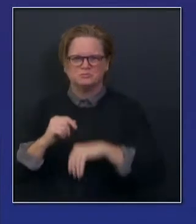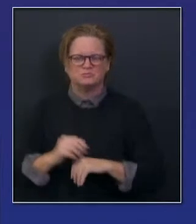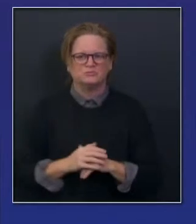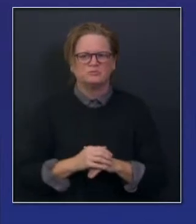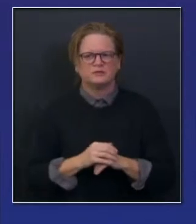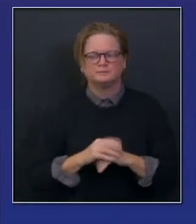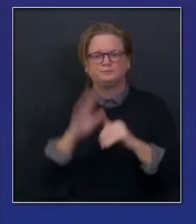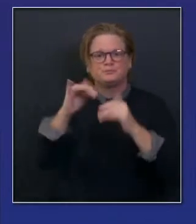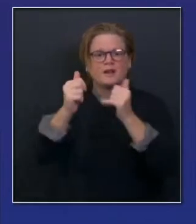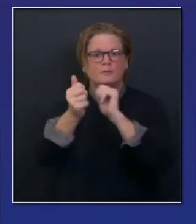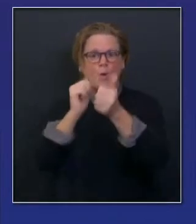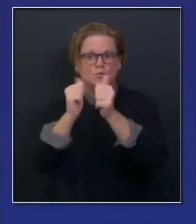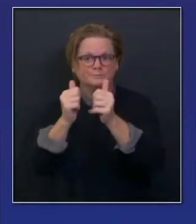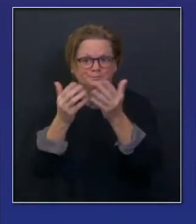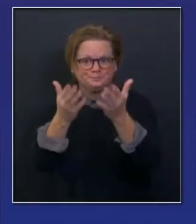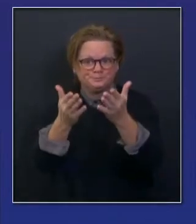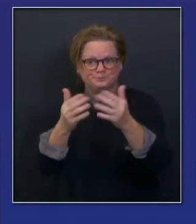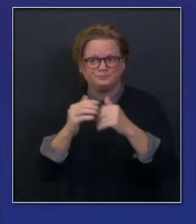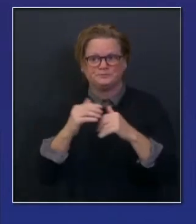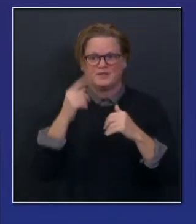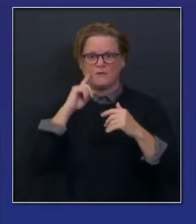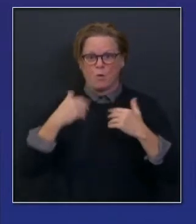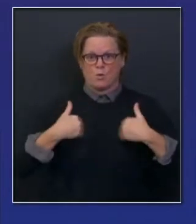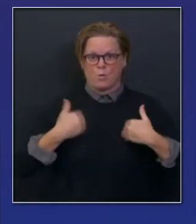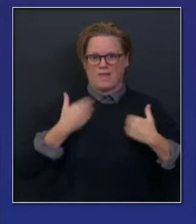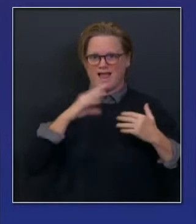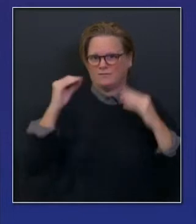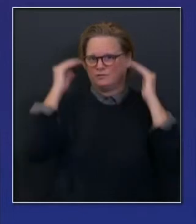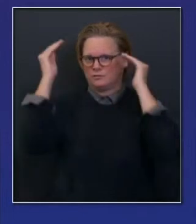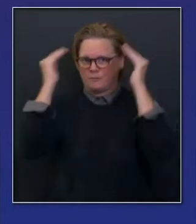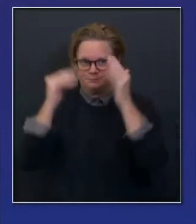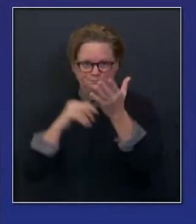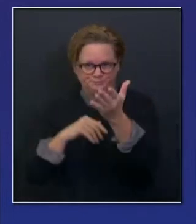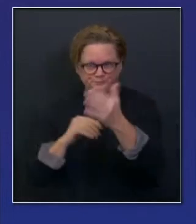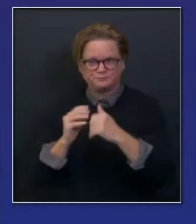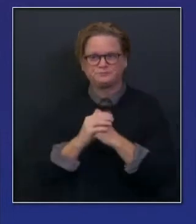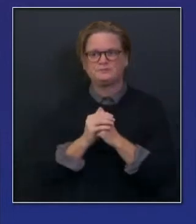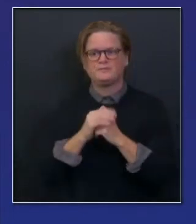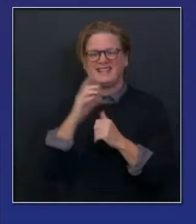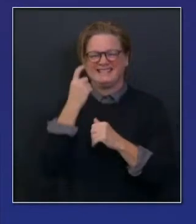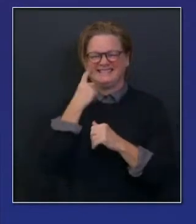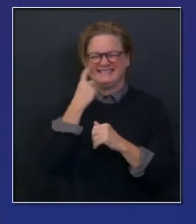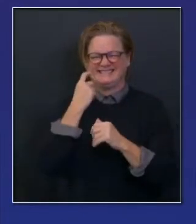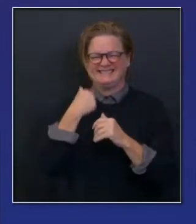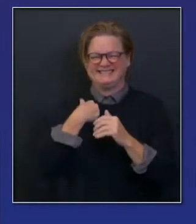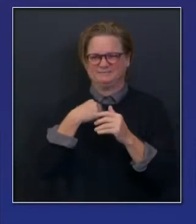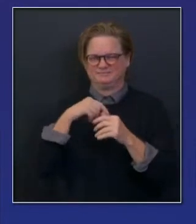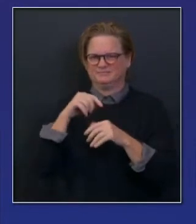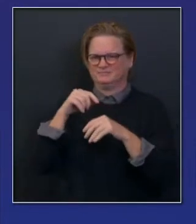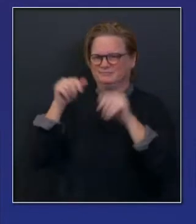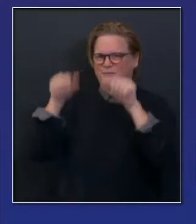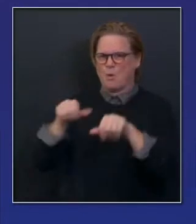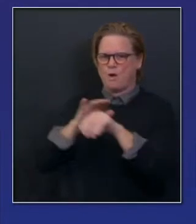sports and adult recreational guidelines. We did put out those new guidelines. They're on a COVID-19.ca.gov